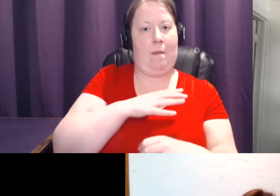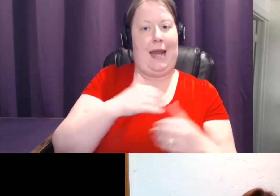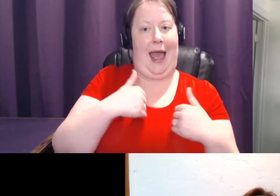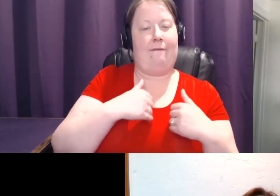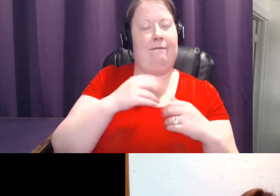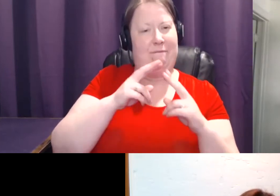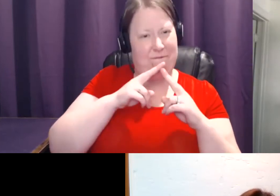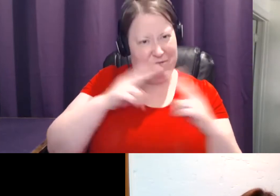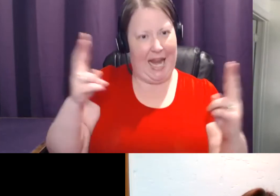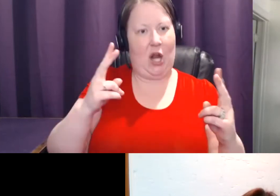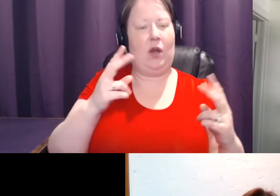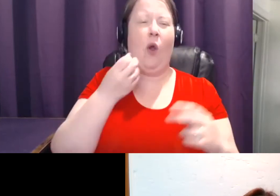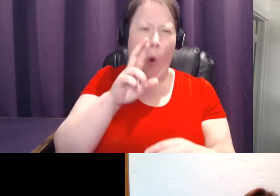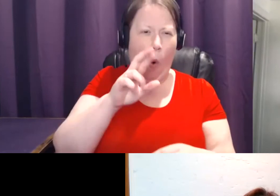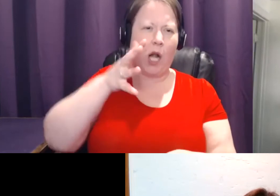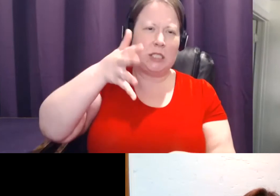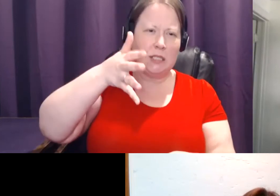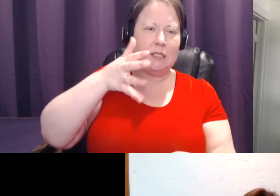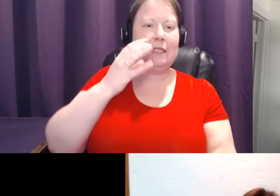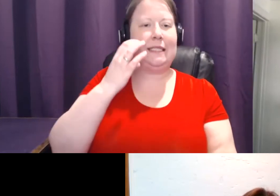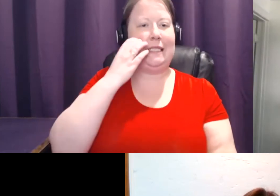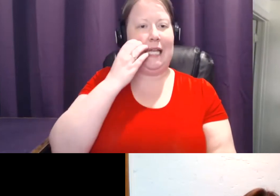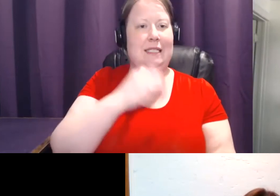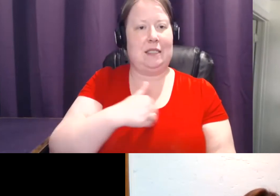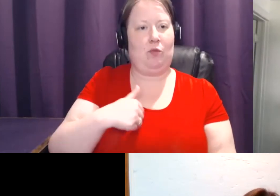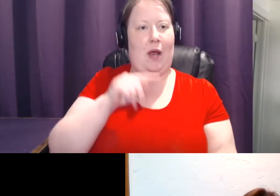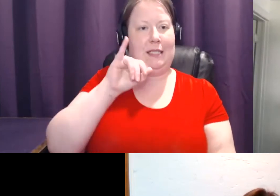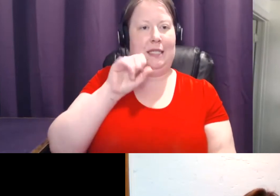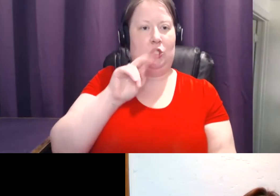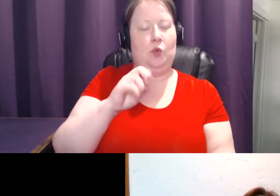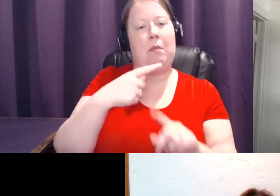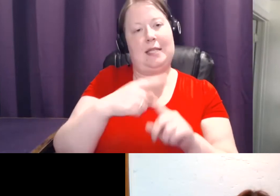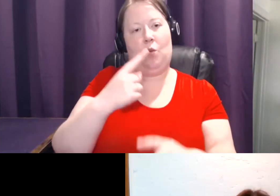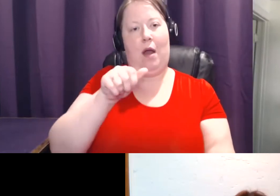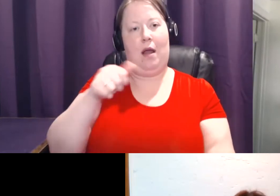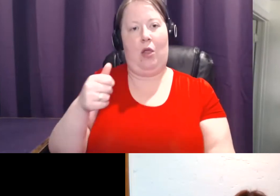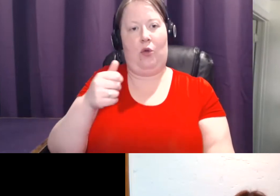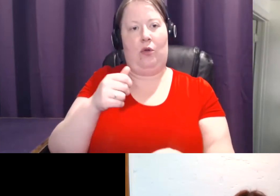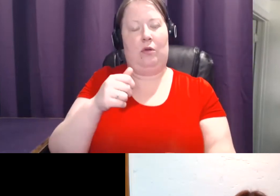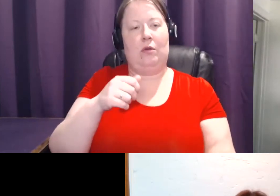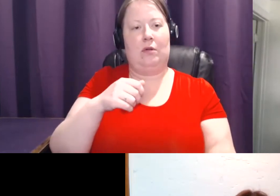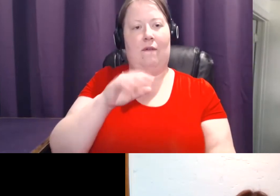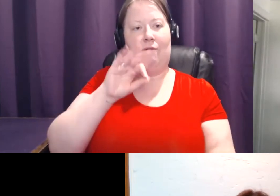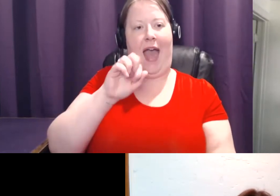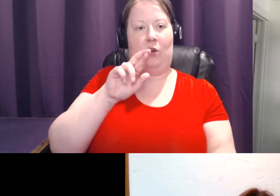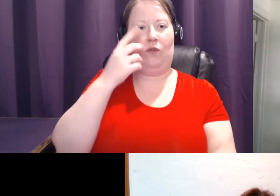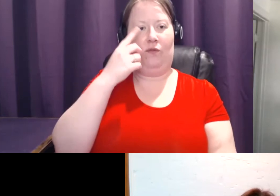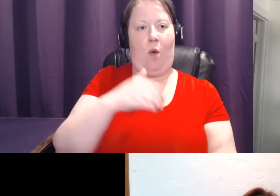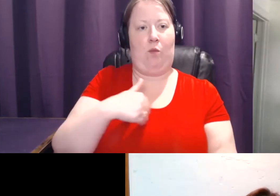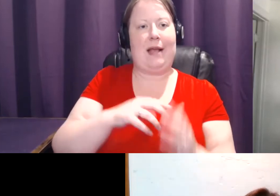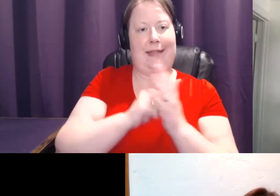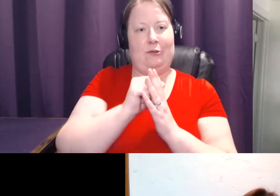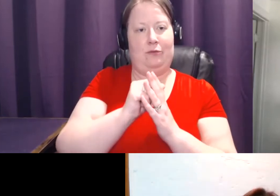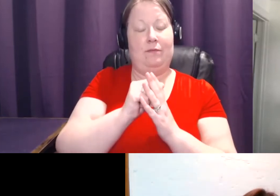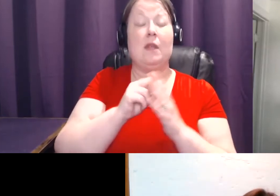moderately dense breast tissue and one other risk factor for breast cancer. So, we're moving in the right direction. And